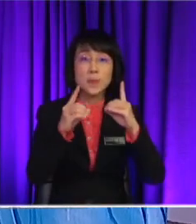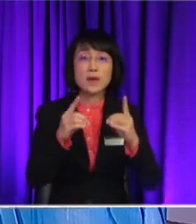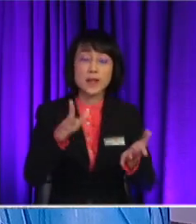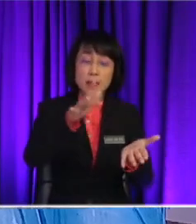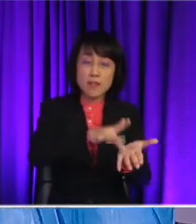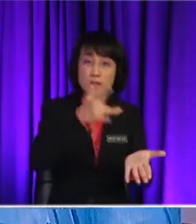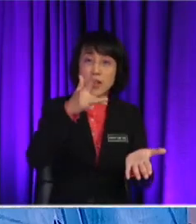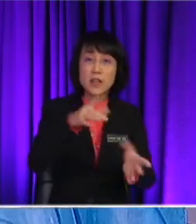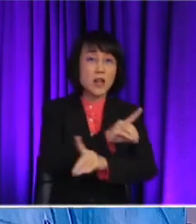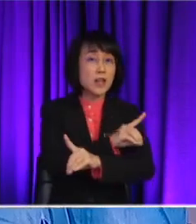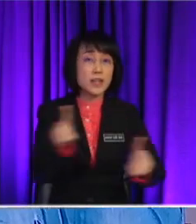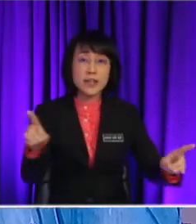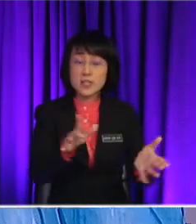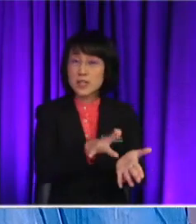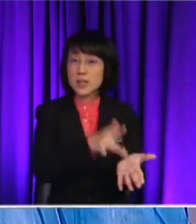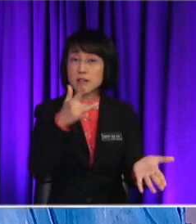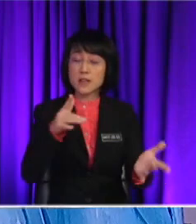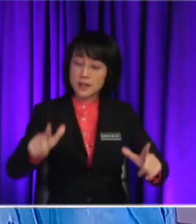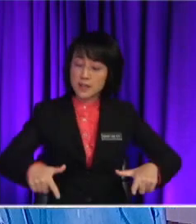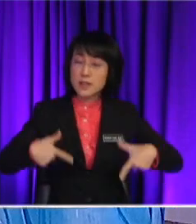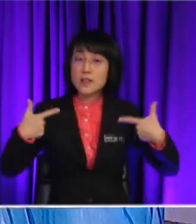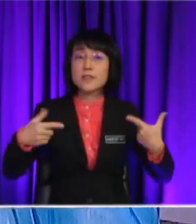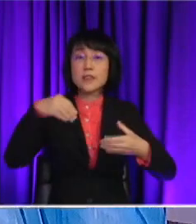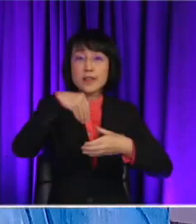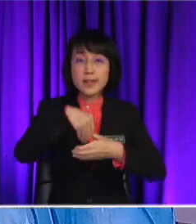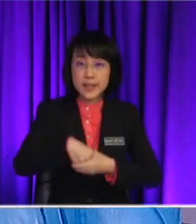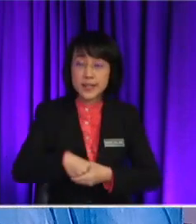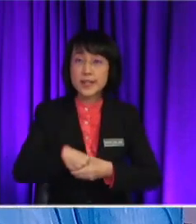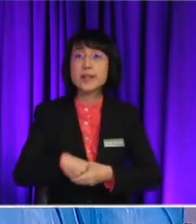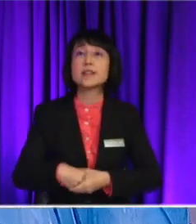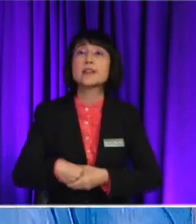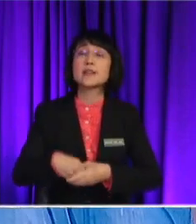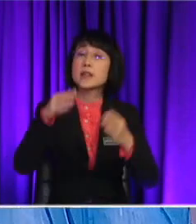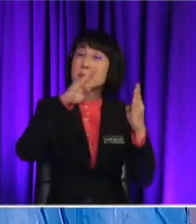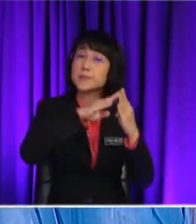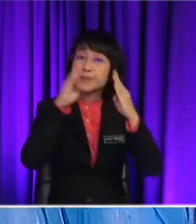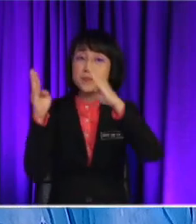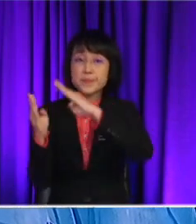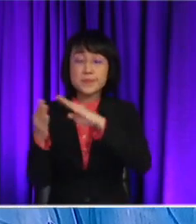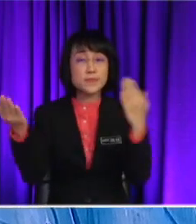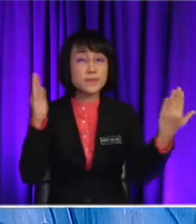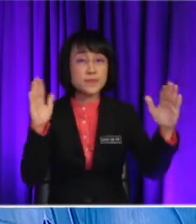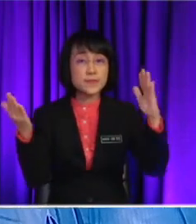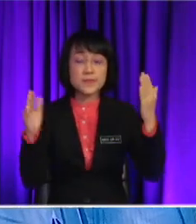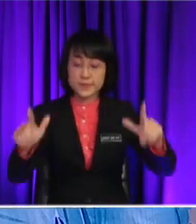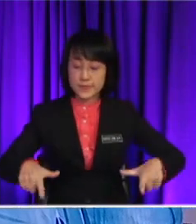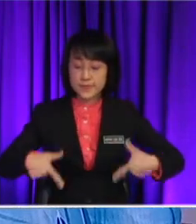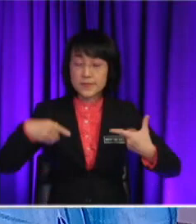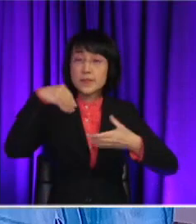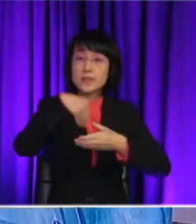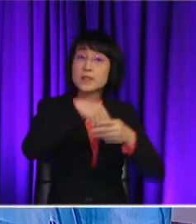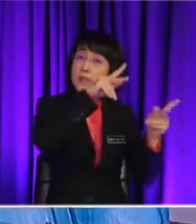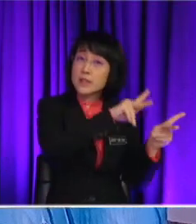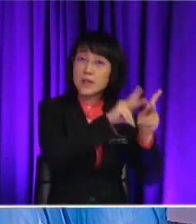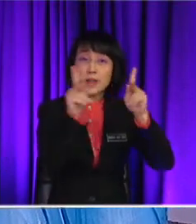disadvantages of living in an urban area compared to living in a rural area Alright So, for